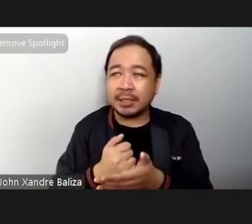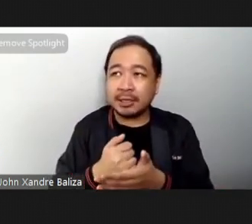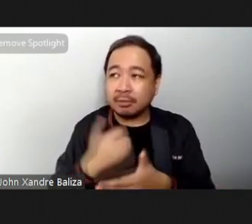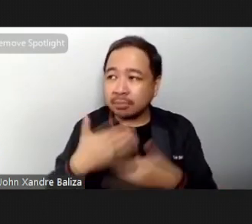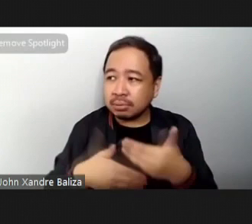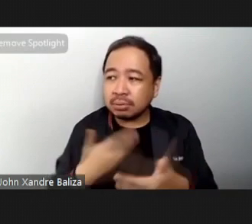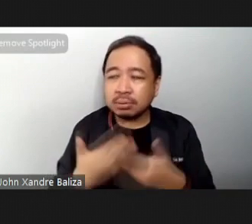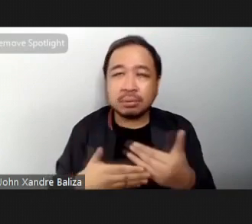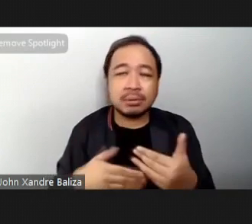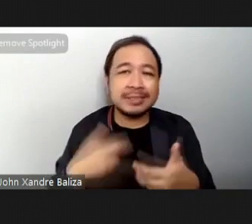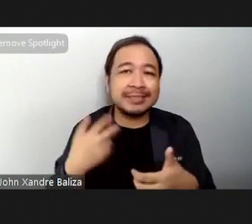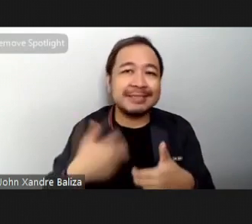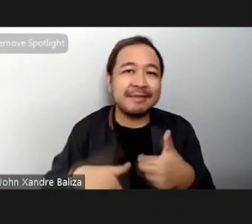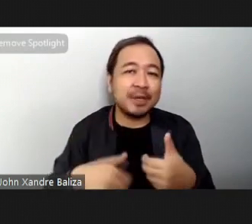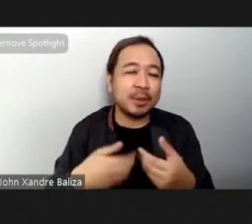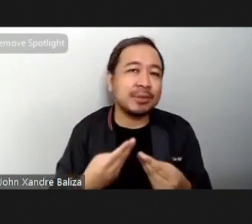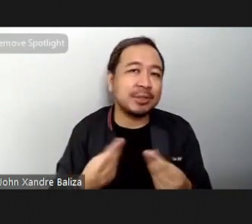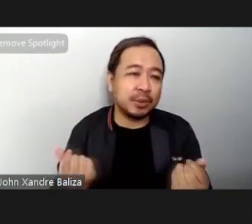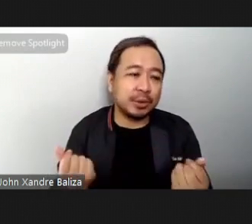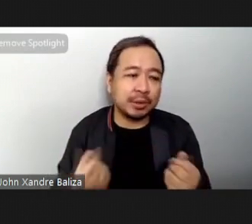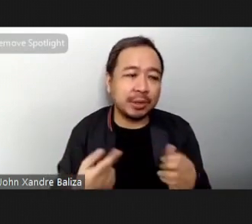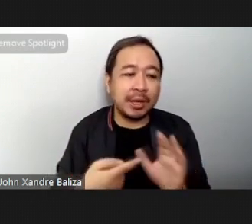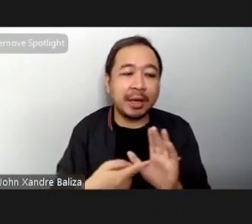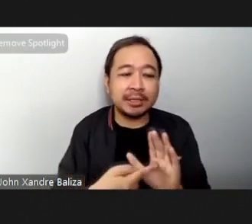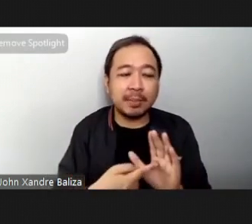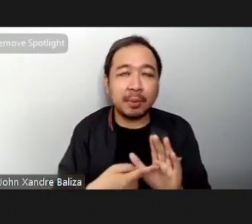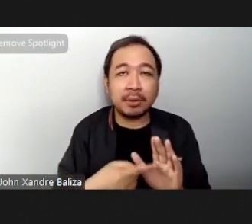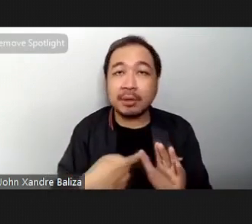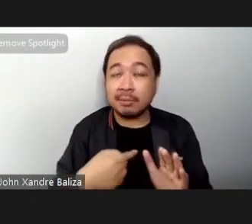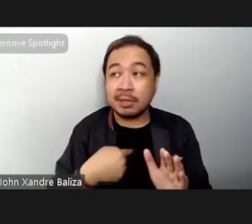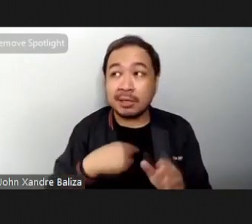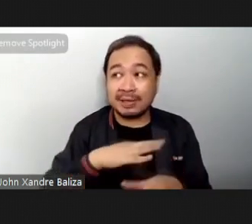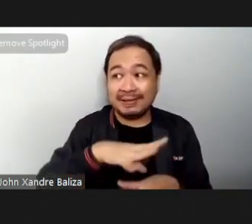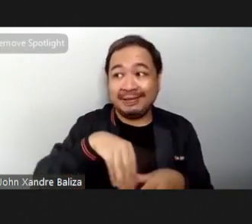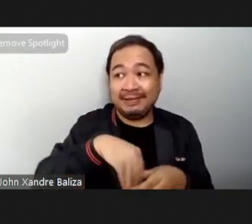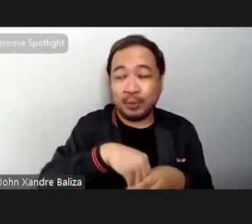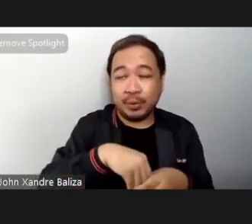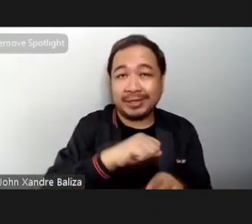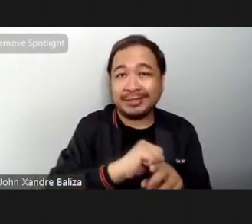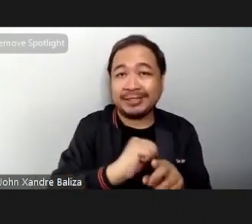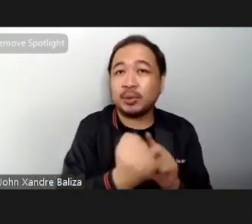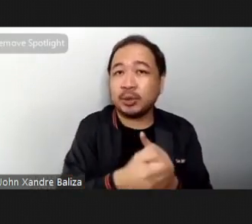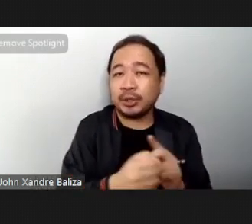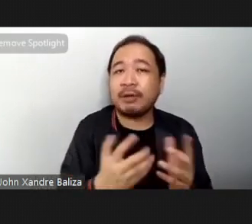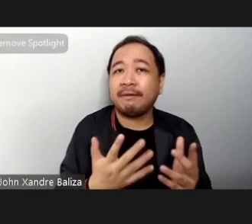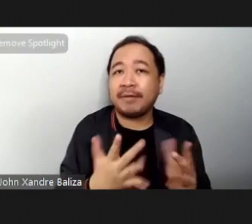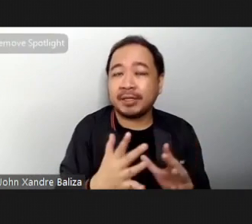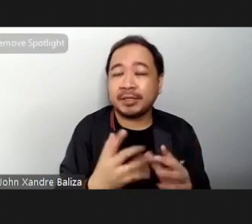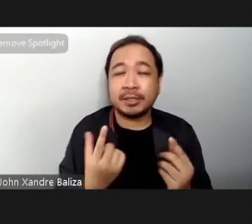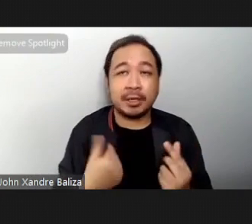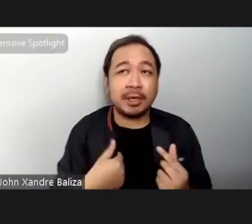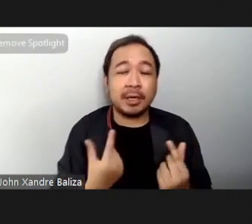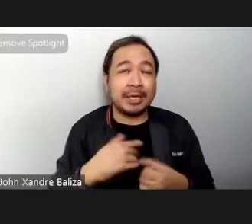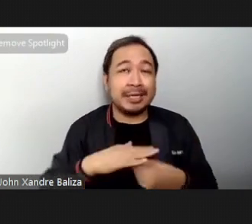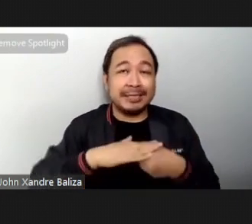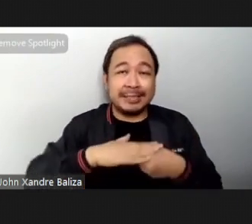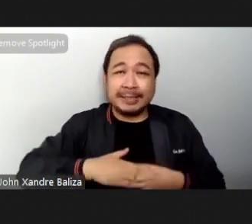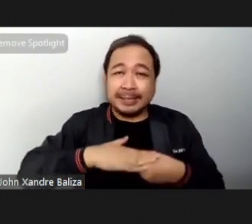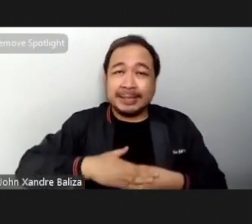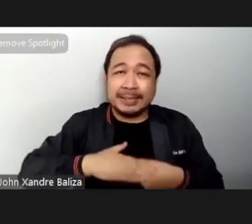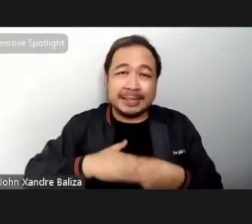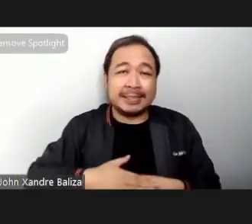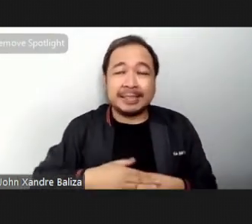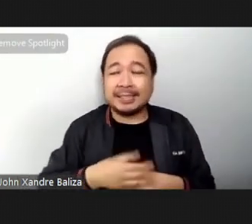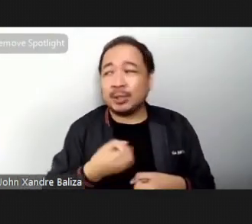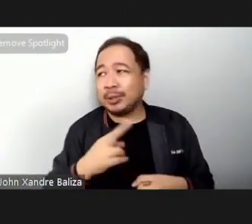in the situation already Okay, so one of the exercises I do when I'm very stressed Or naiinis